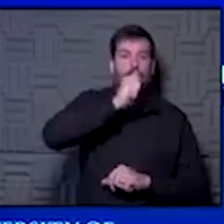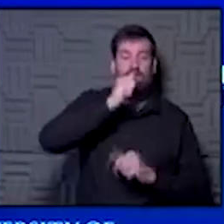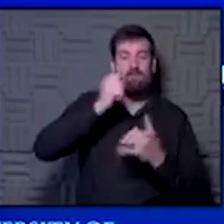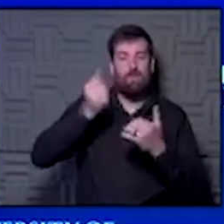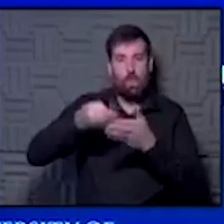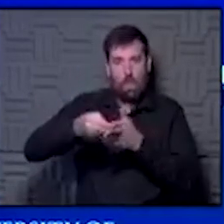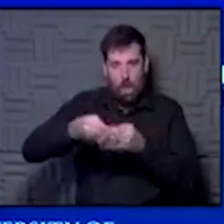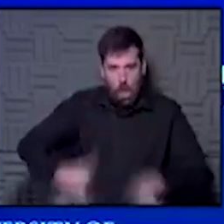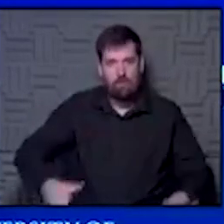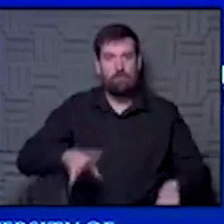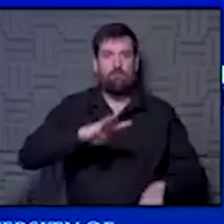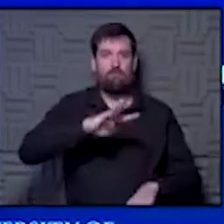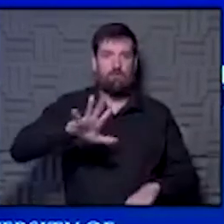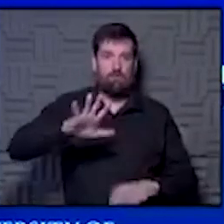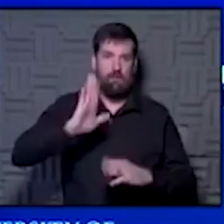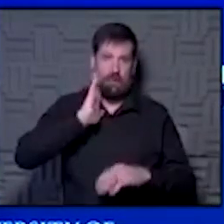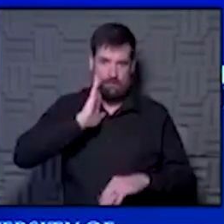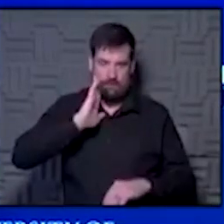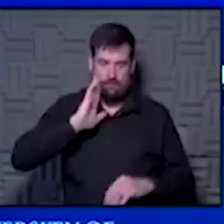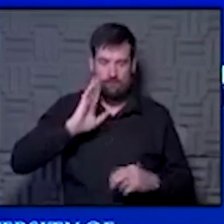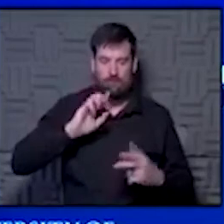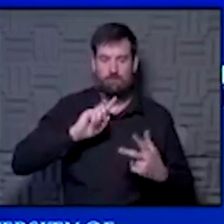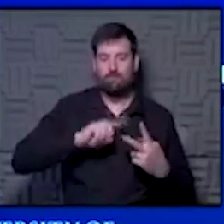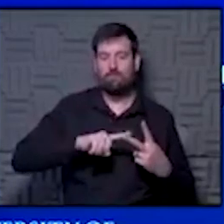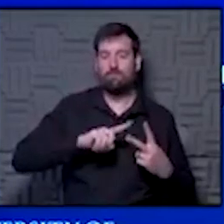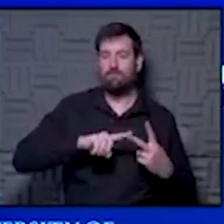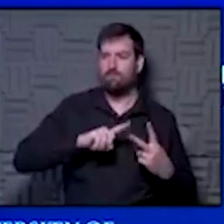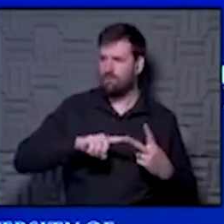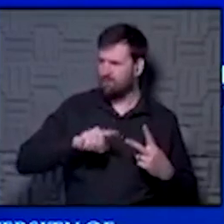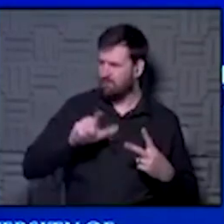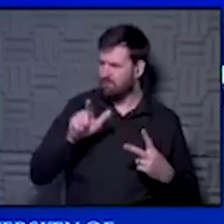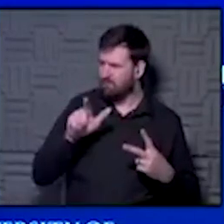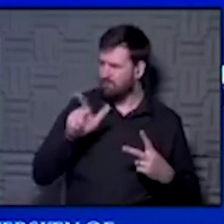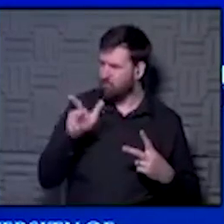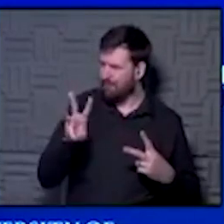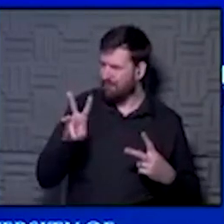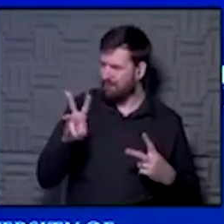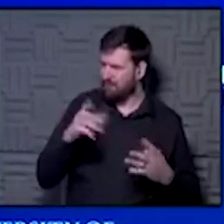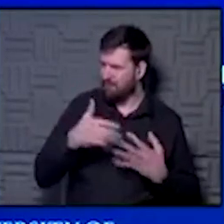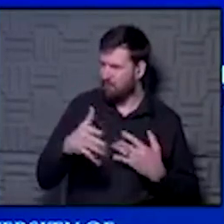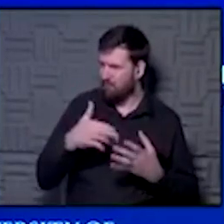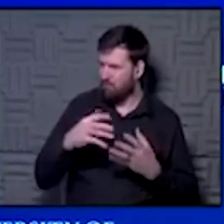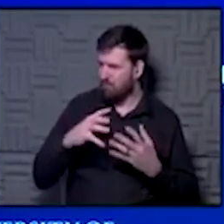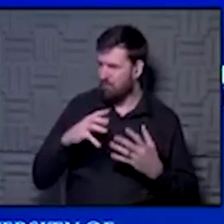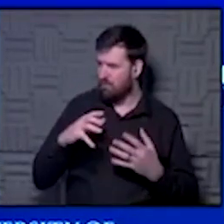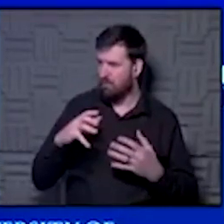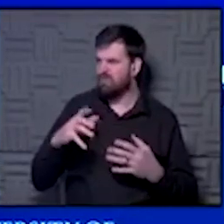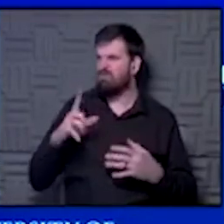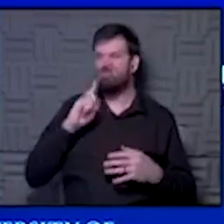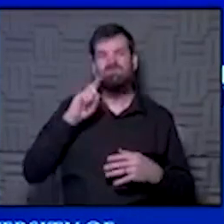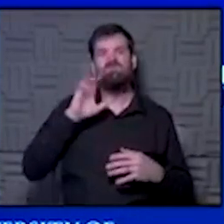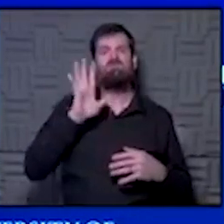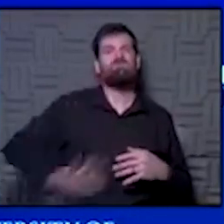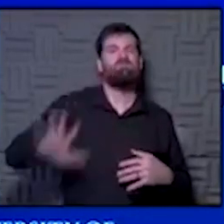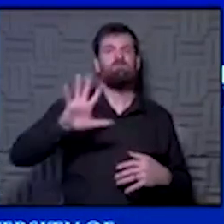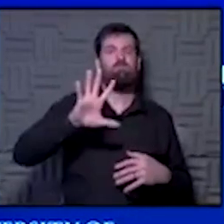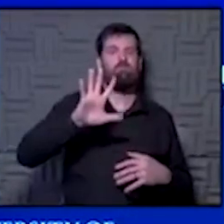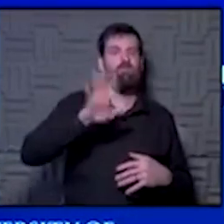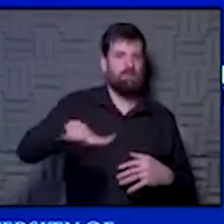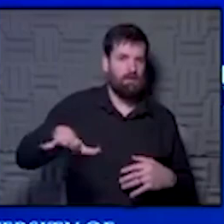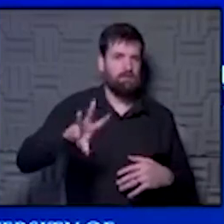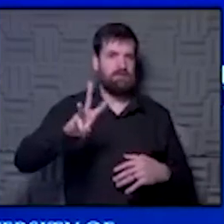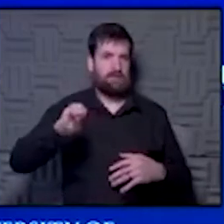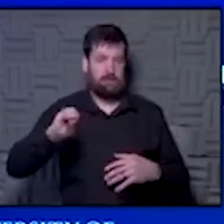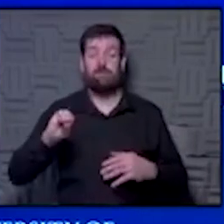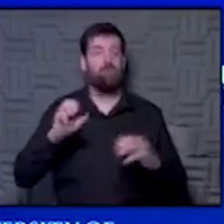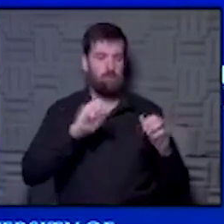is that, um, we have 26 or whatever the COVID number was today and about the, so let's say it's around 55 or 60 patients. So if